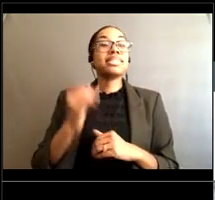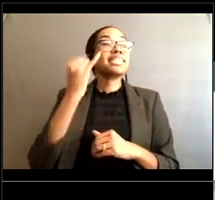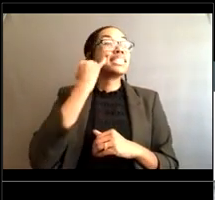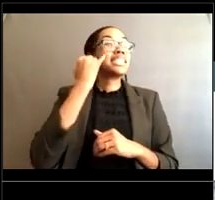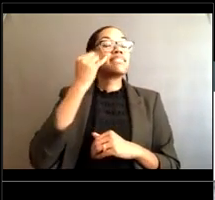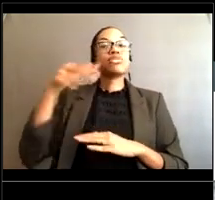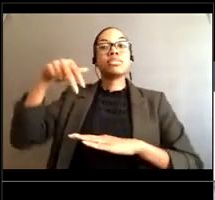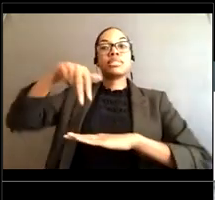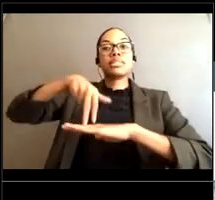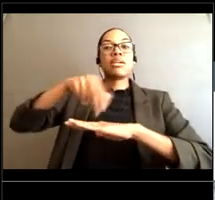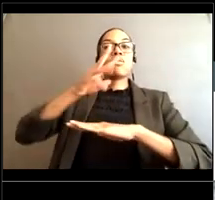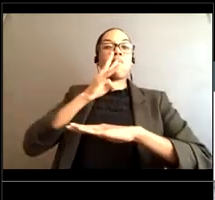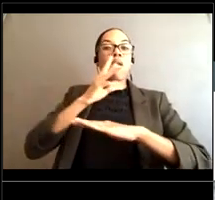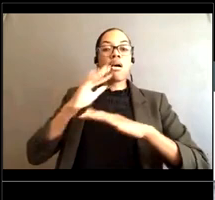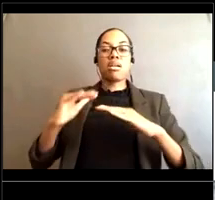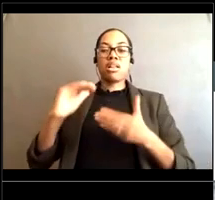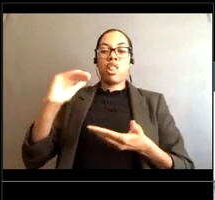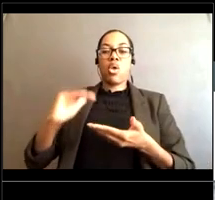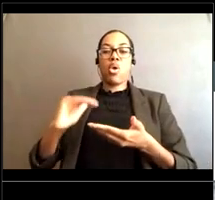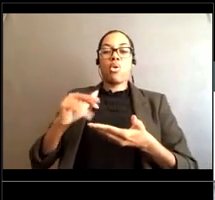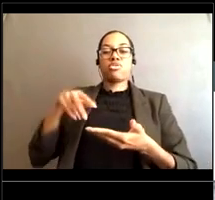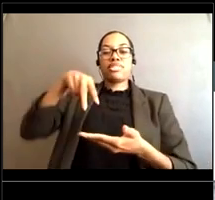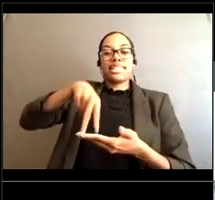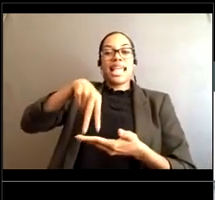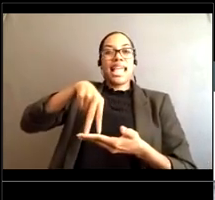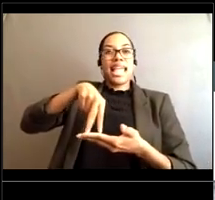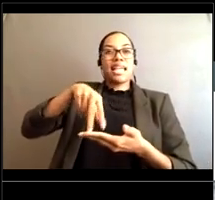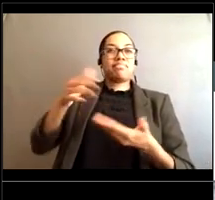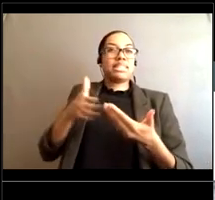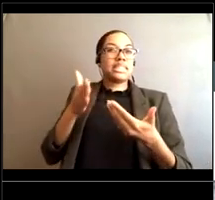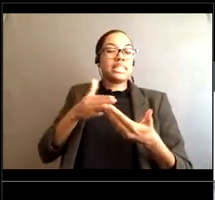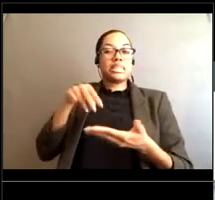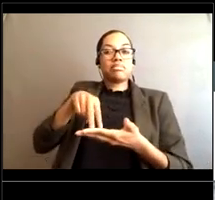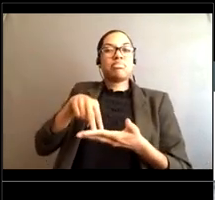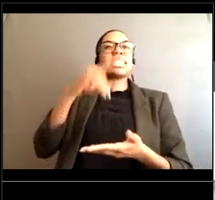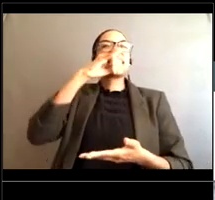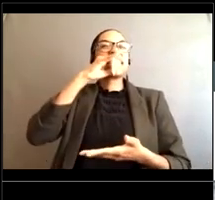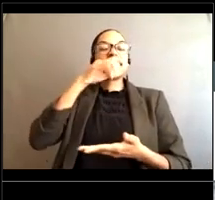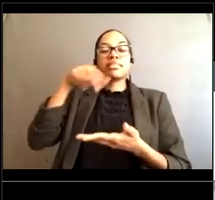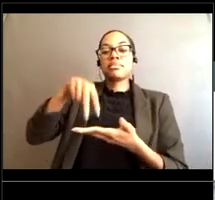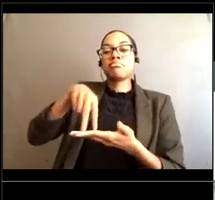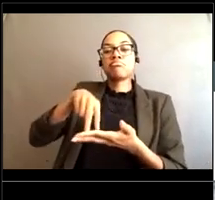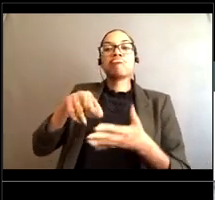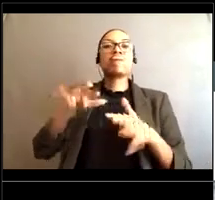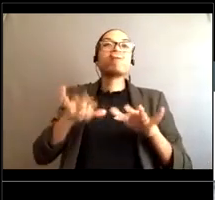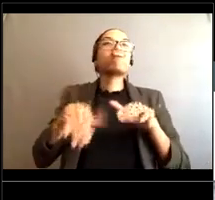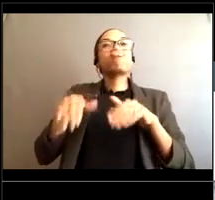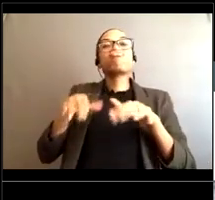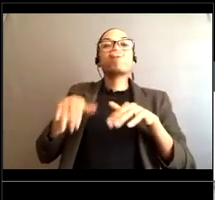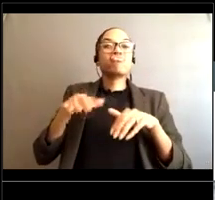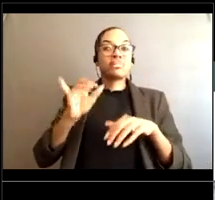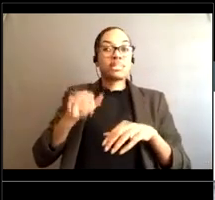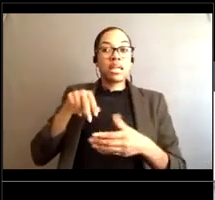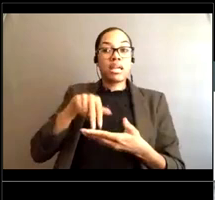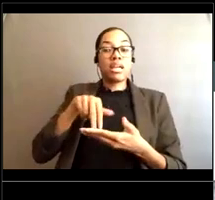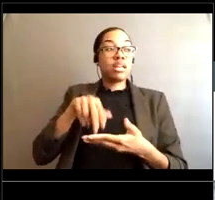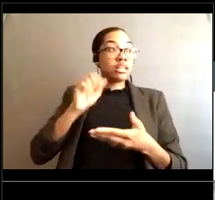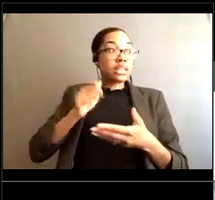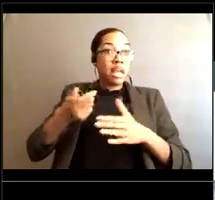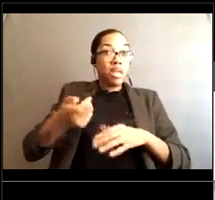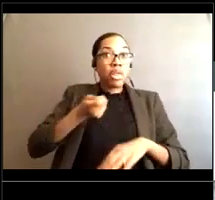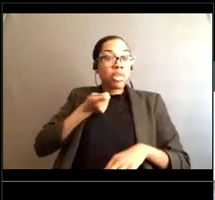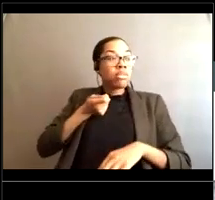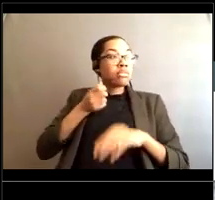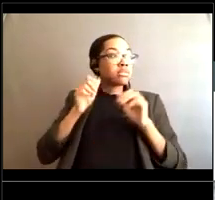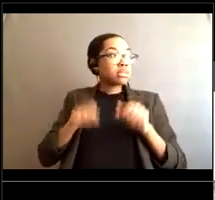For example, should I be concerned about you know little kids young ones? That are not in very deep water